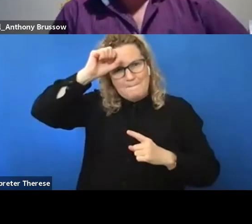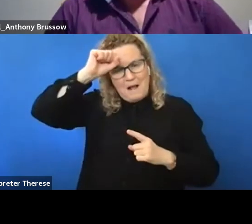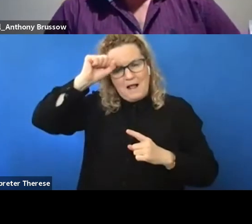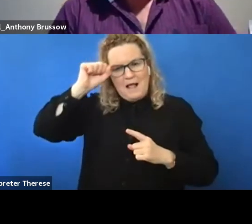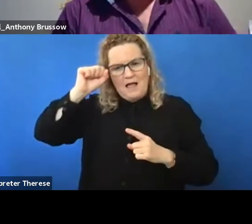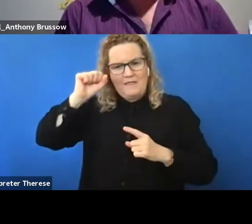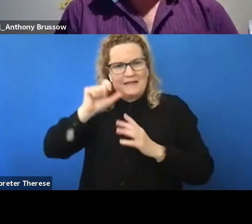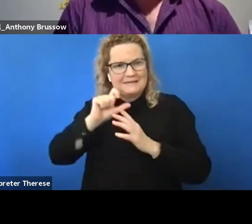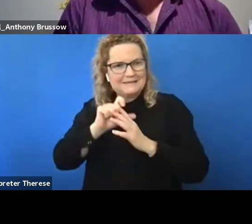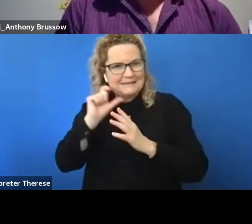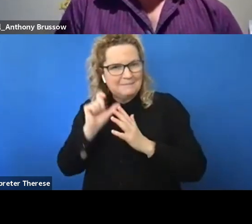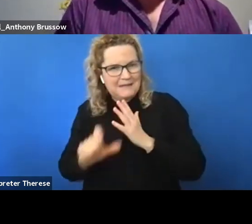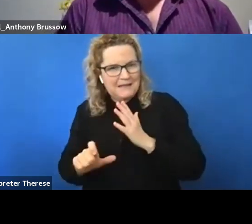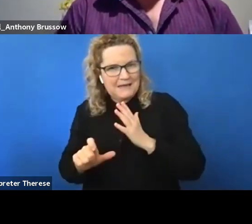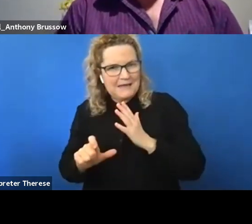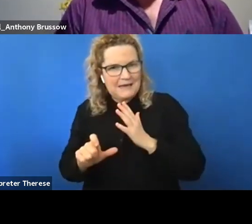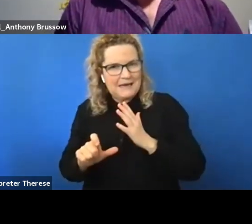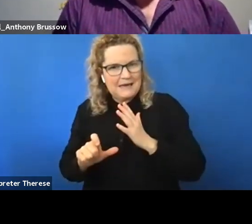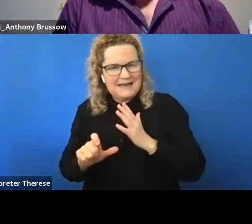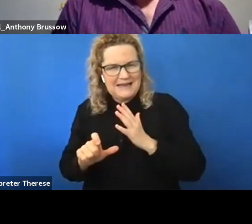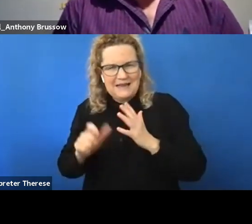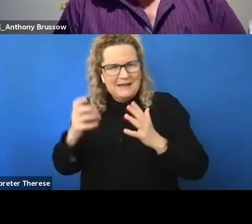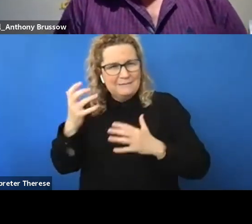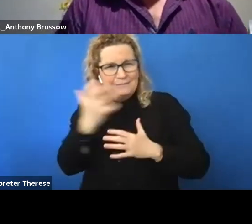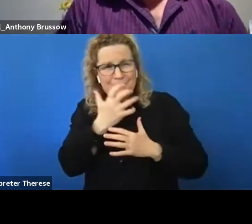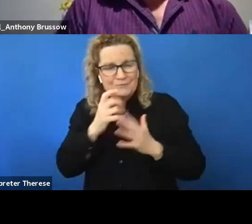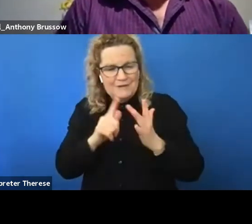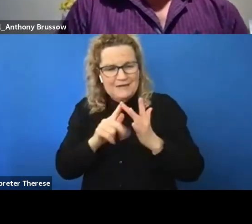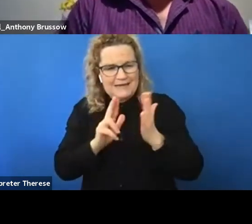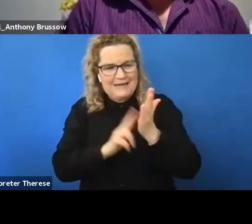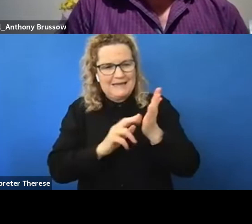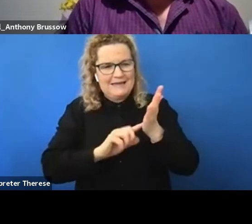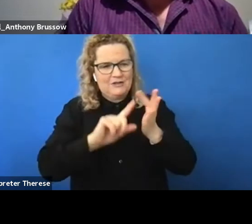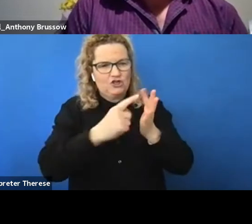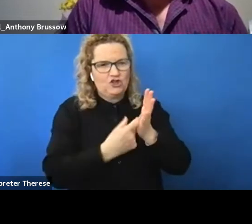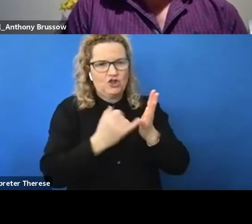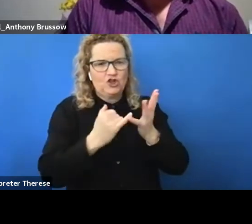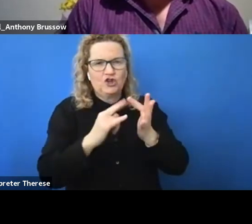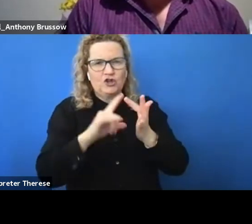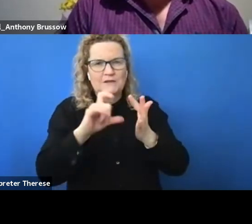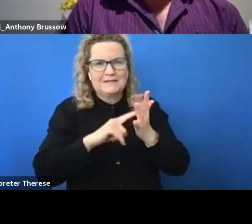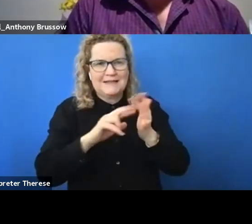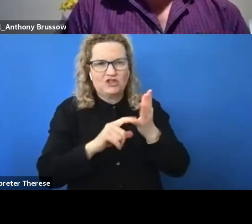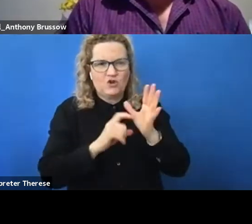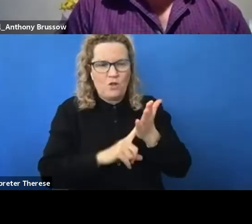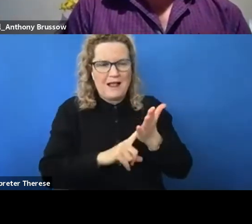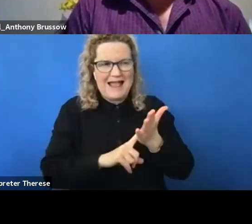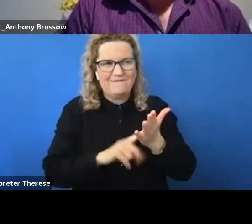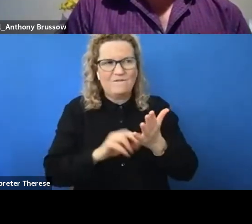is really deeply intersectional and experienced differently by each person. So